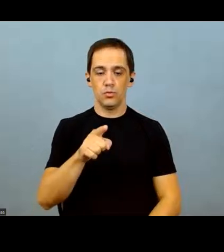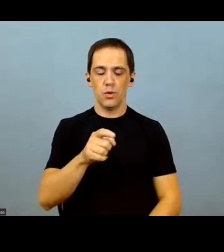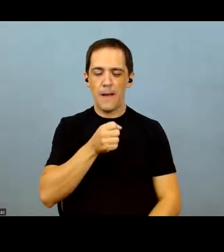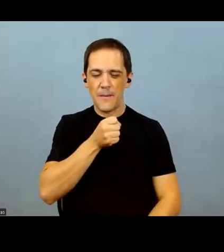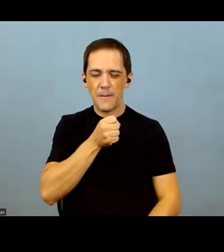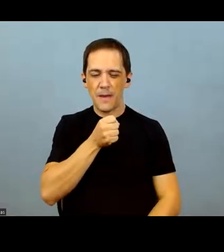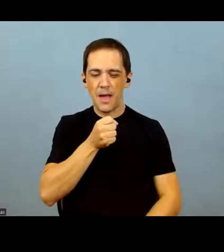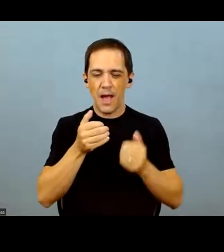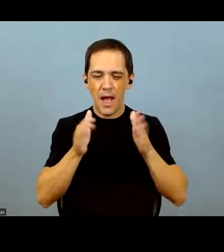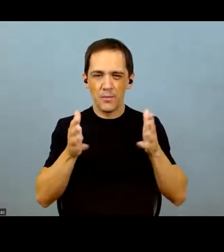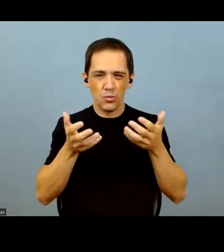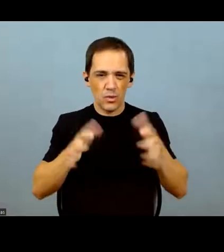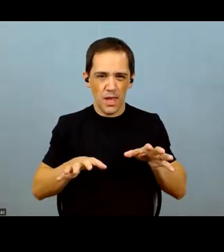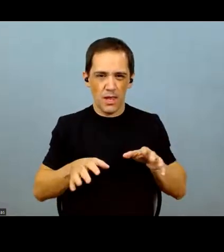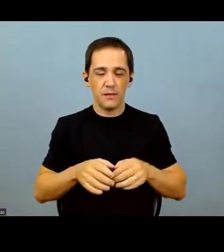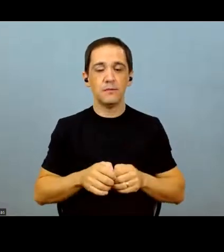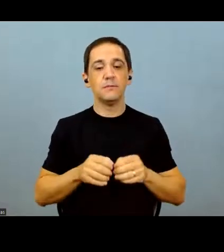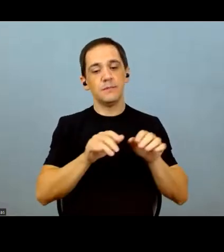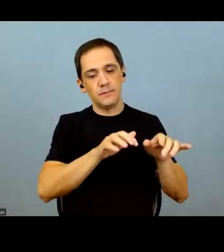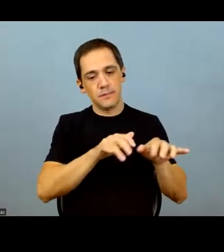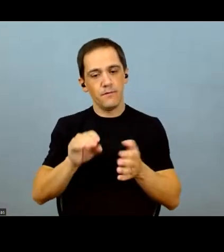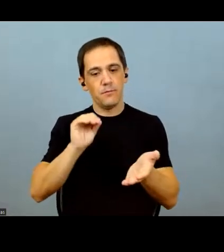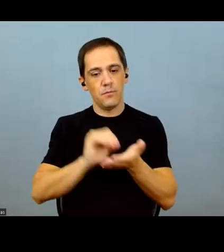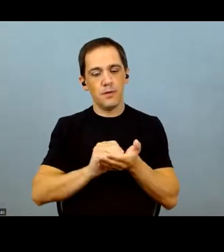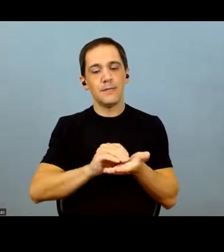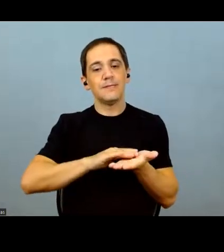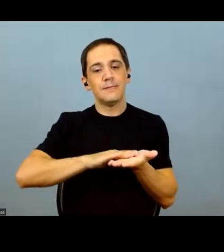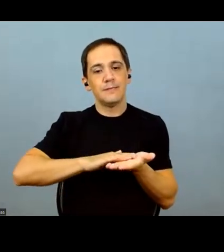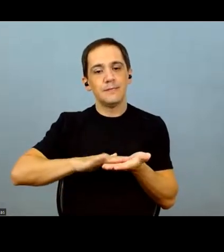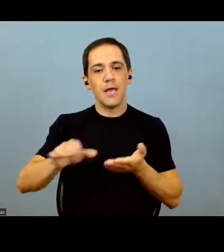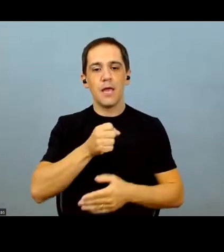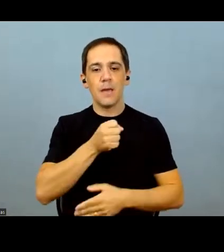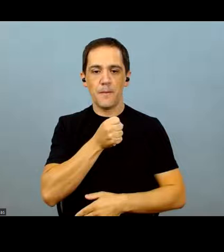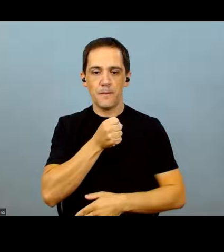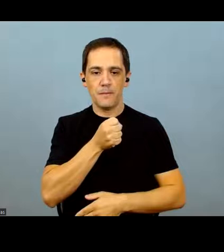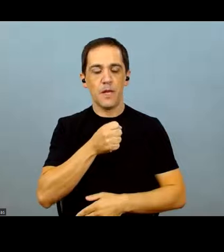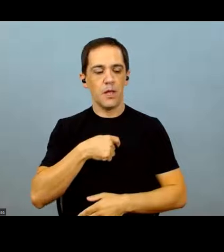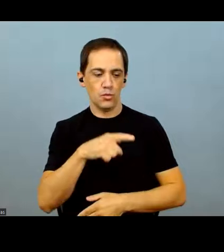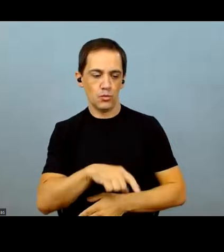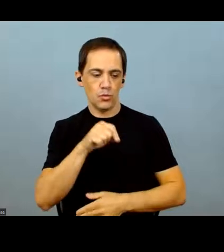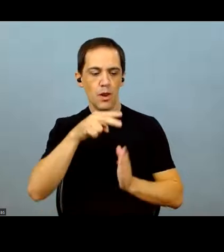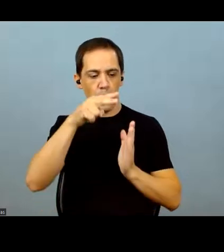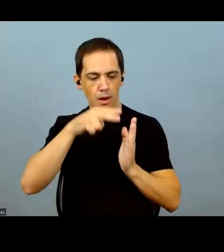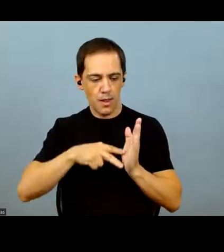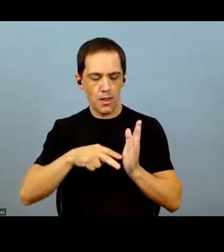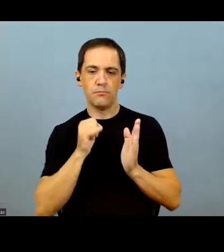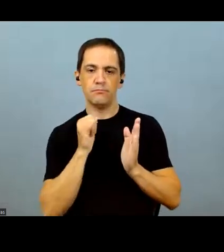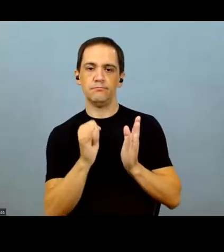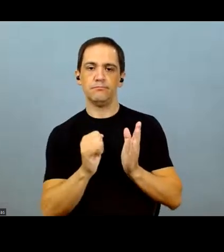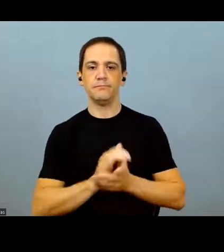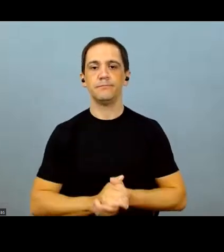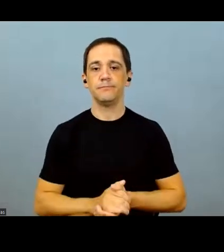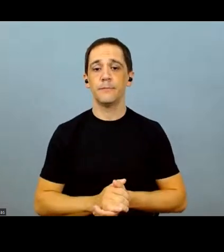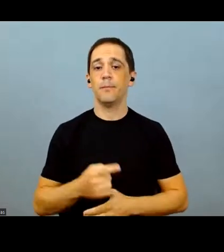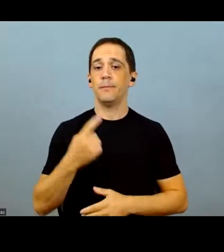If you prefer not to use your microphone, please write no mic at the end of the question. And in this case, your